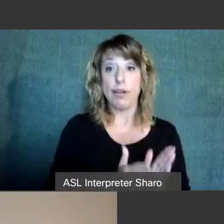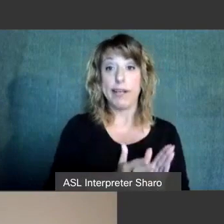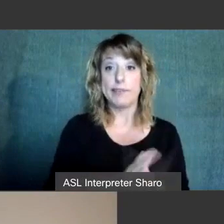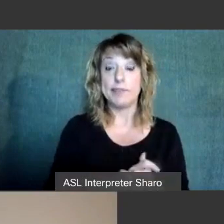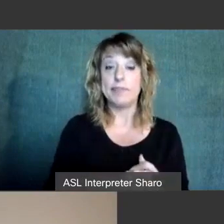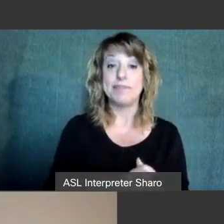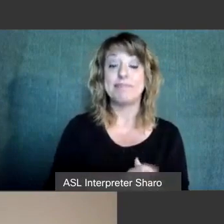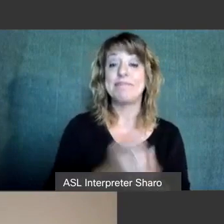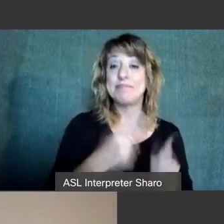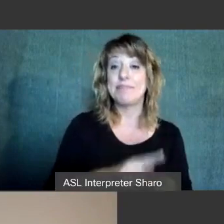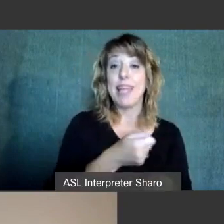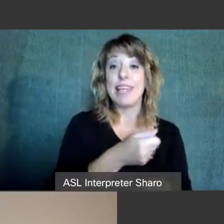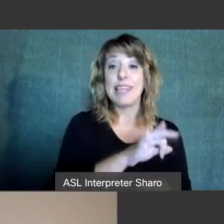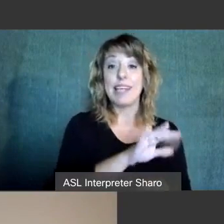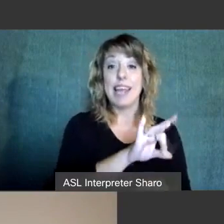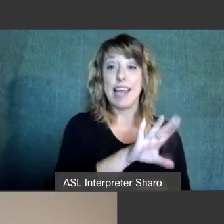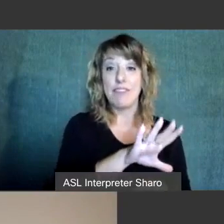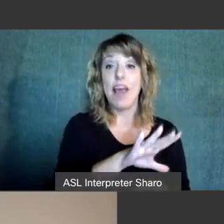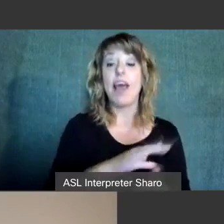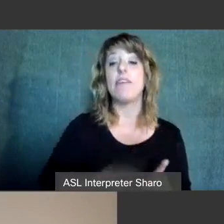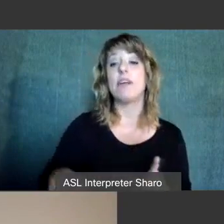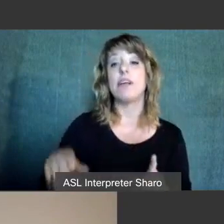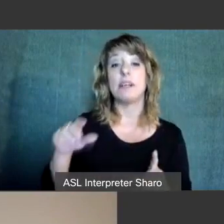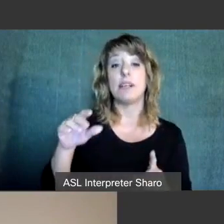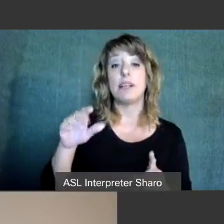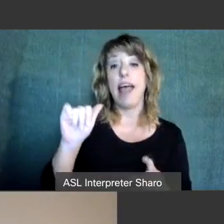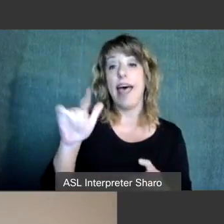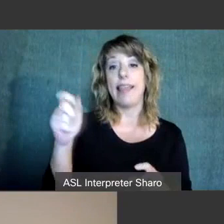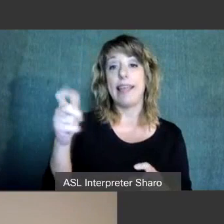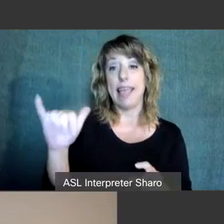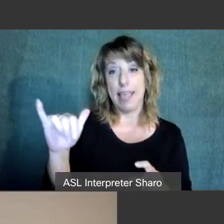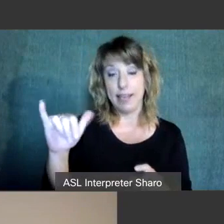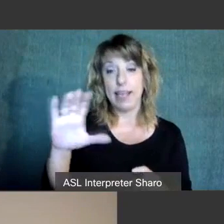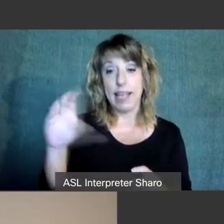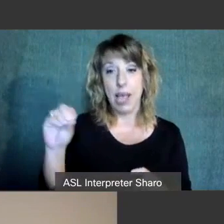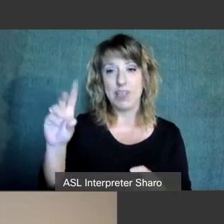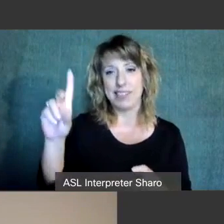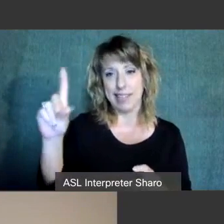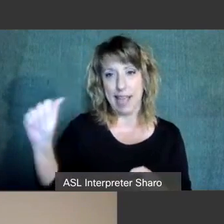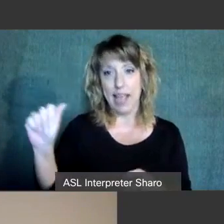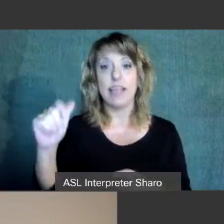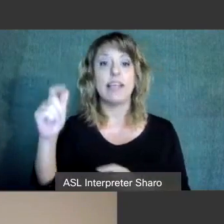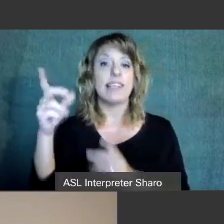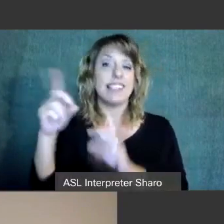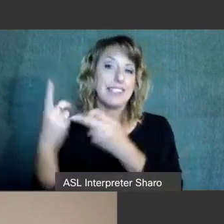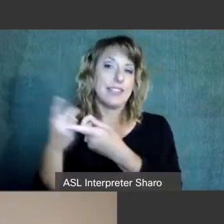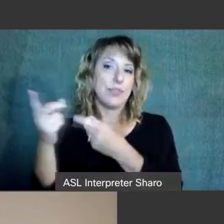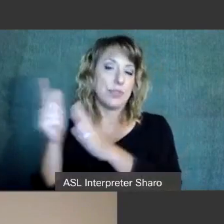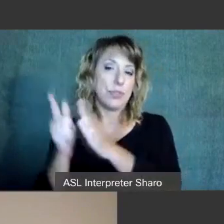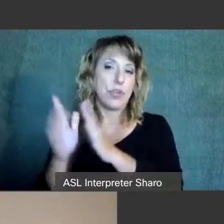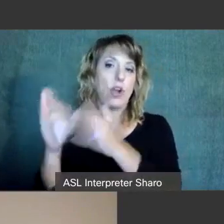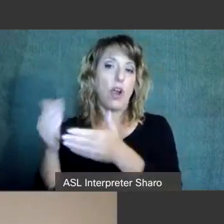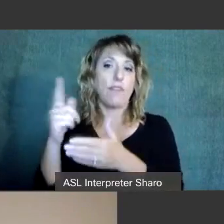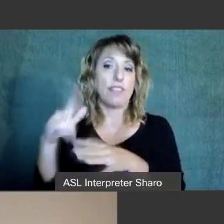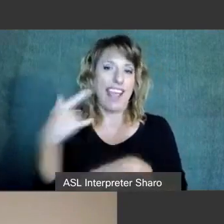1985 I was hired by the Allegheny County District Attorney's Office to be a prosecutor. So from